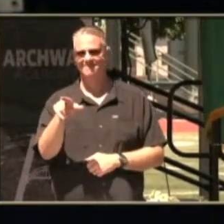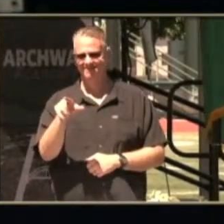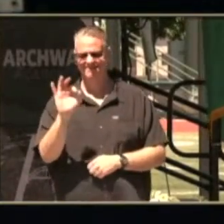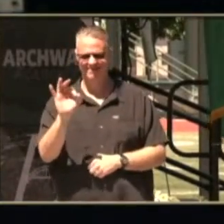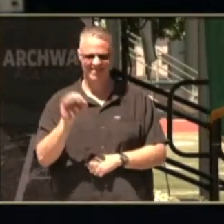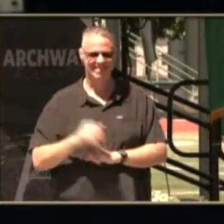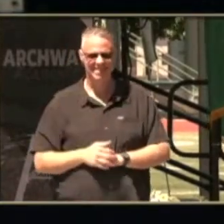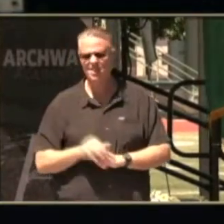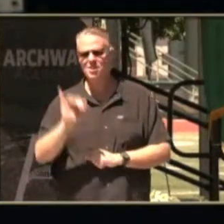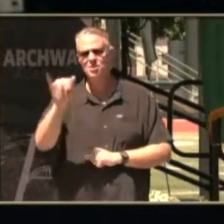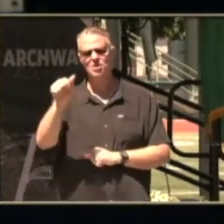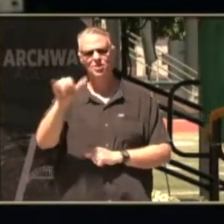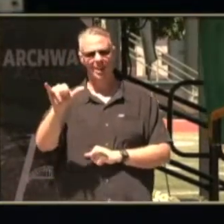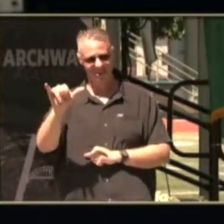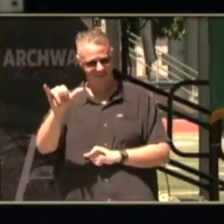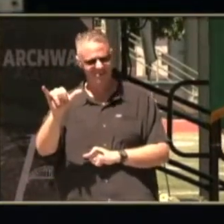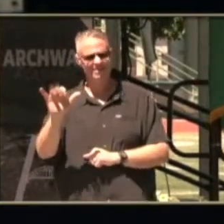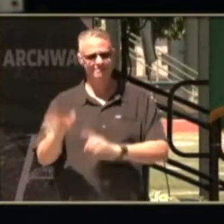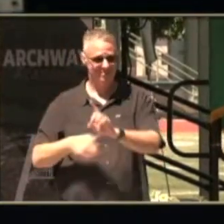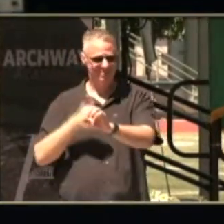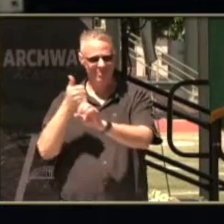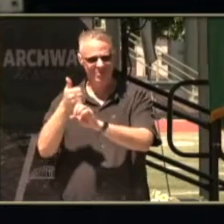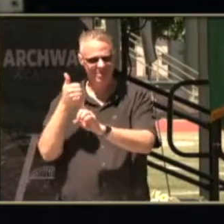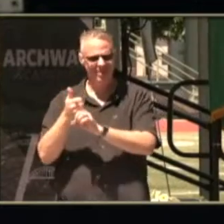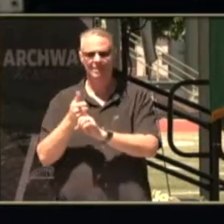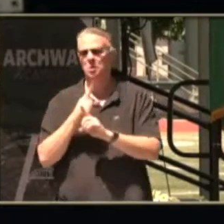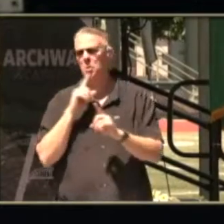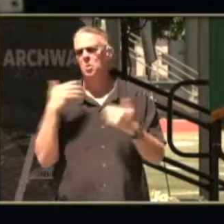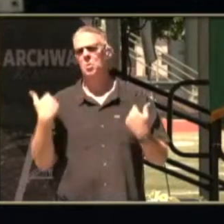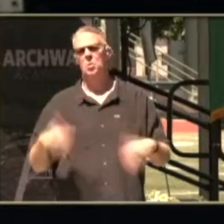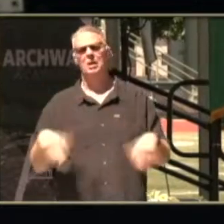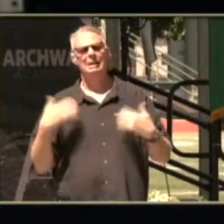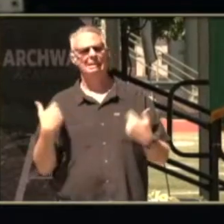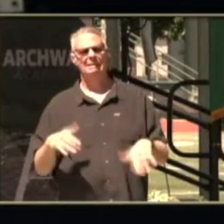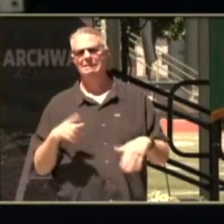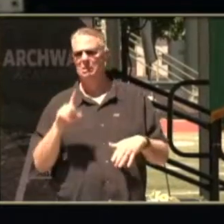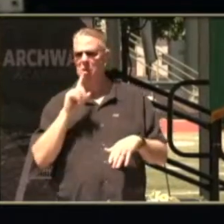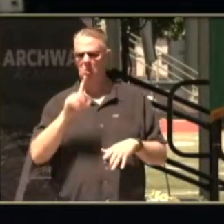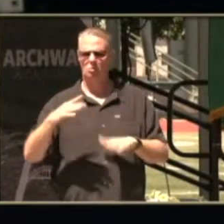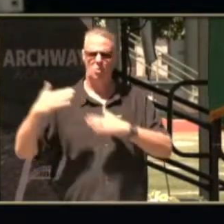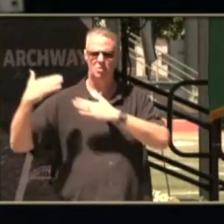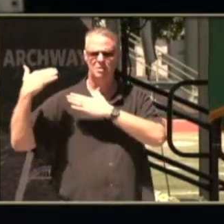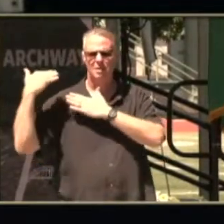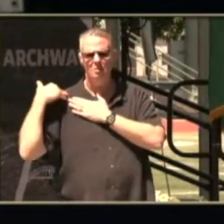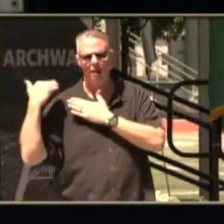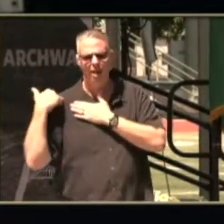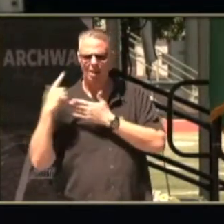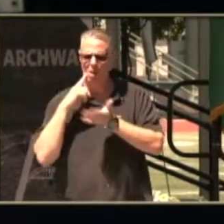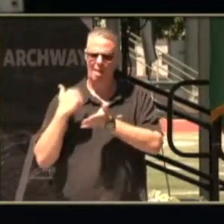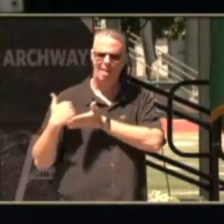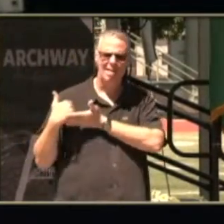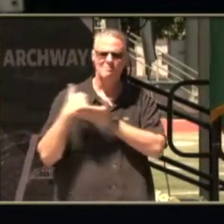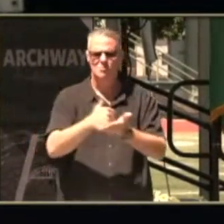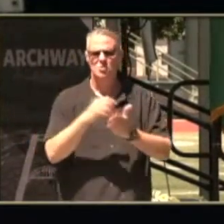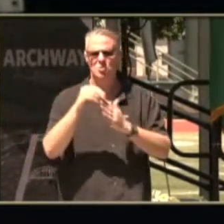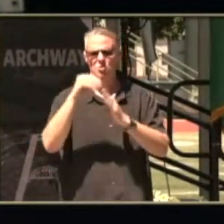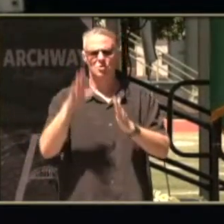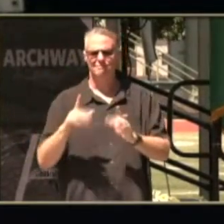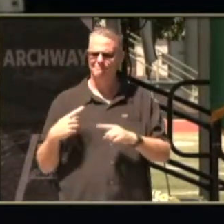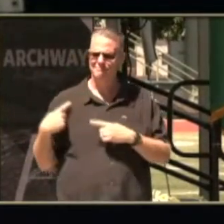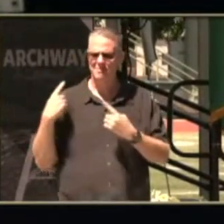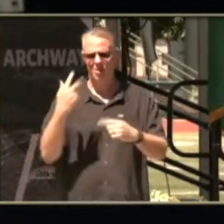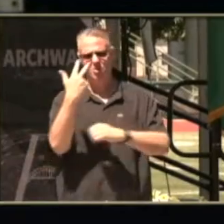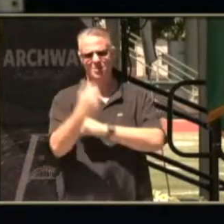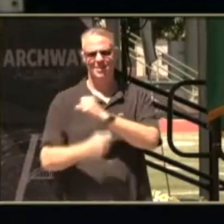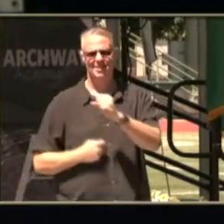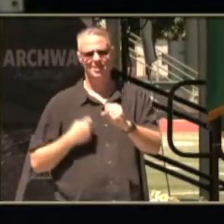all right so jay you have been such a responsible and a helpful student over the three years